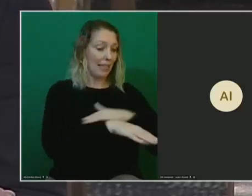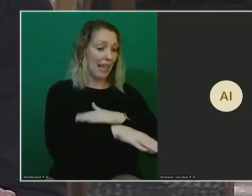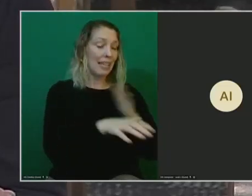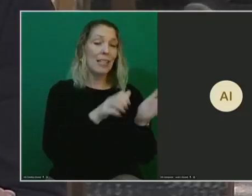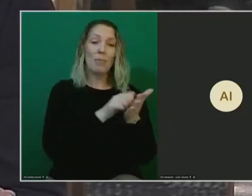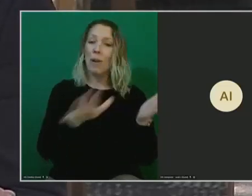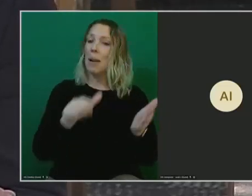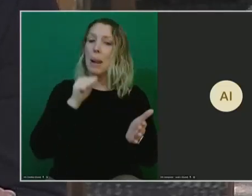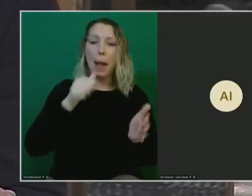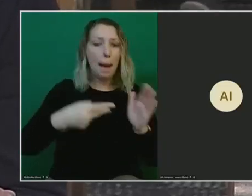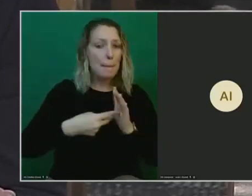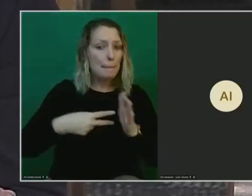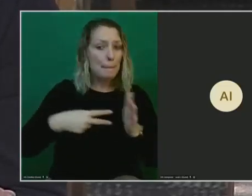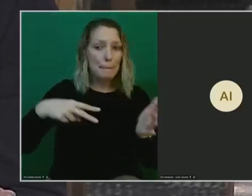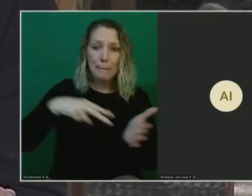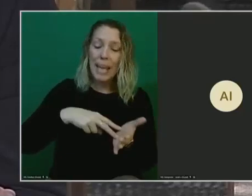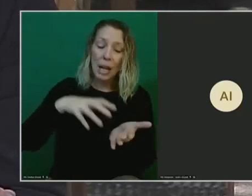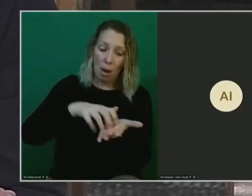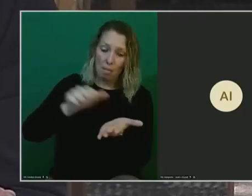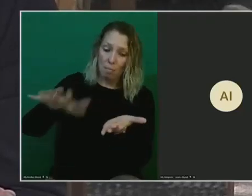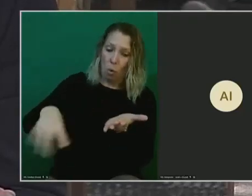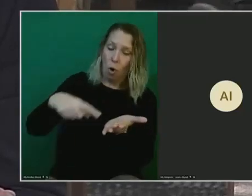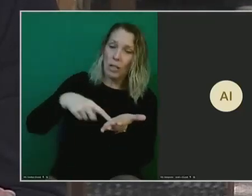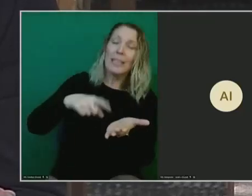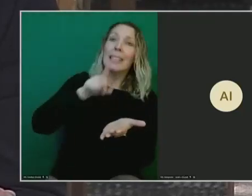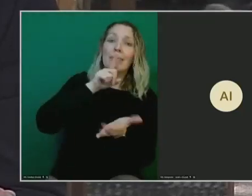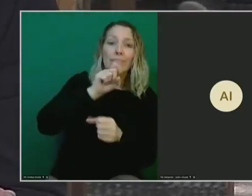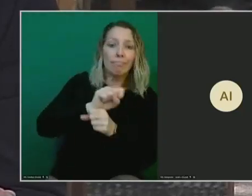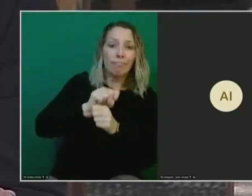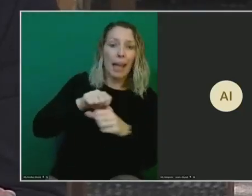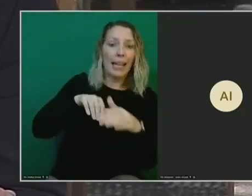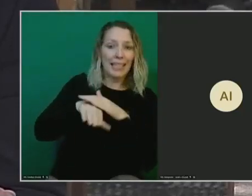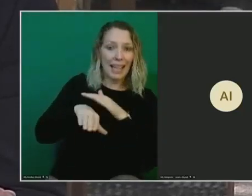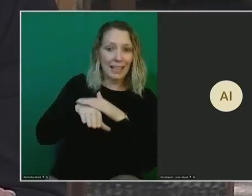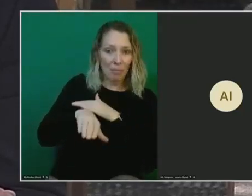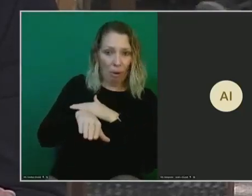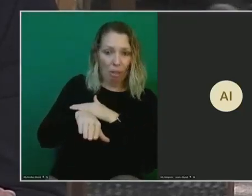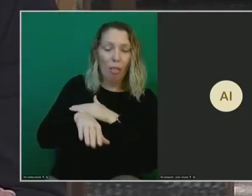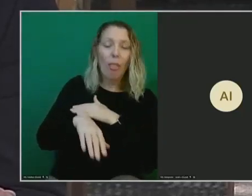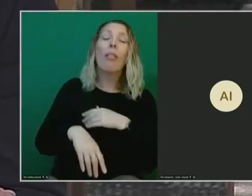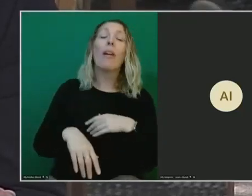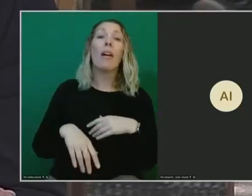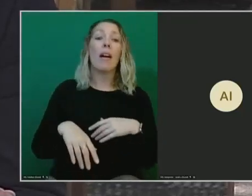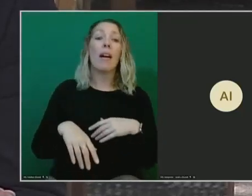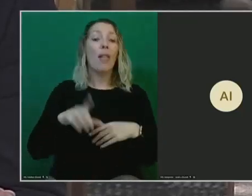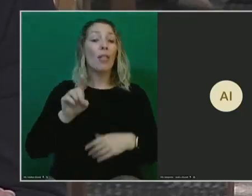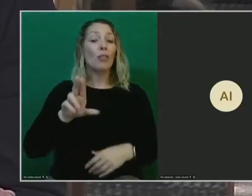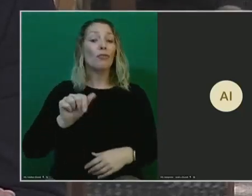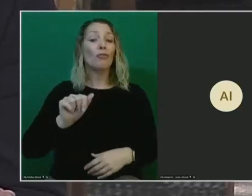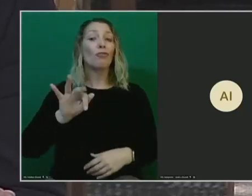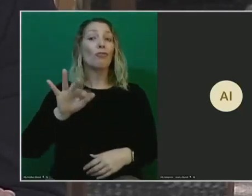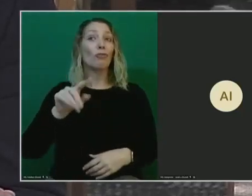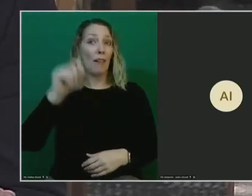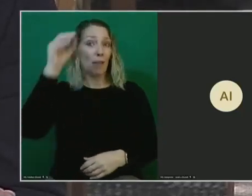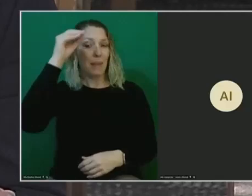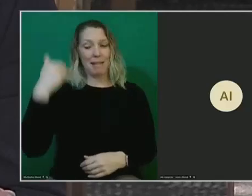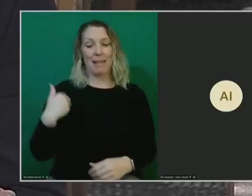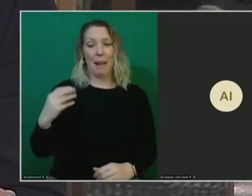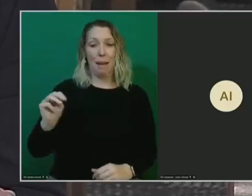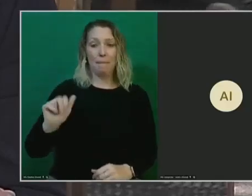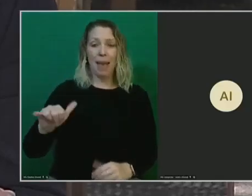mean abortion is accessible. In response to the leaked draft of the opinion in May, thousands of